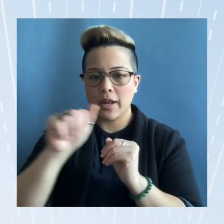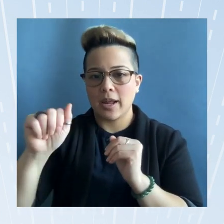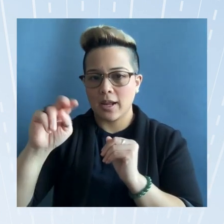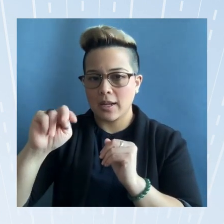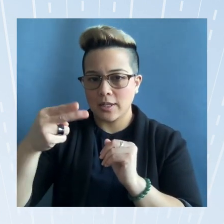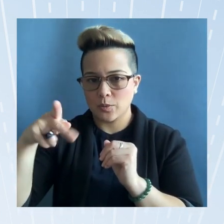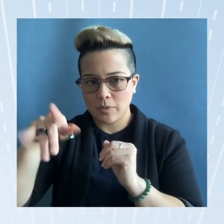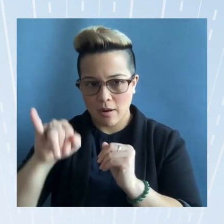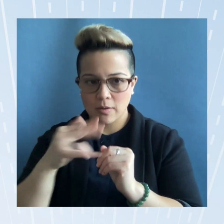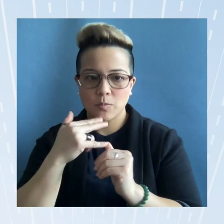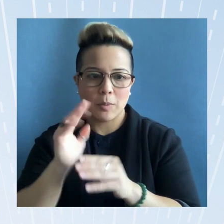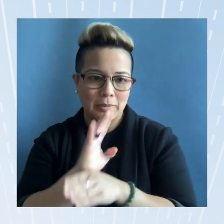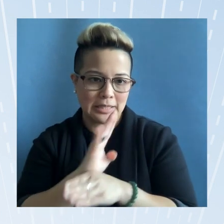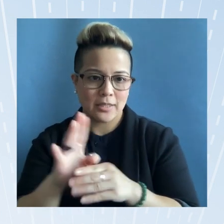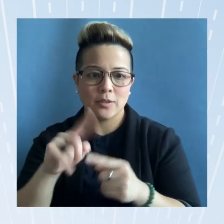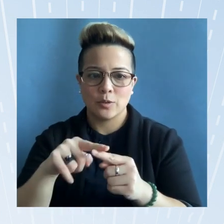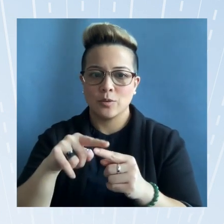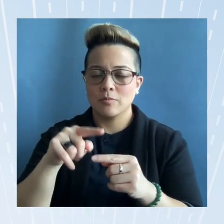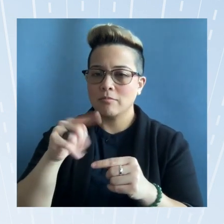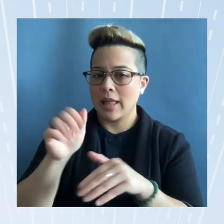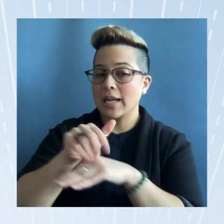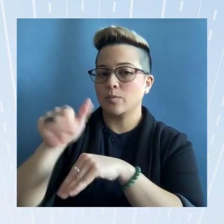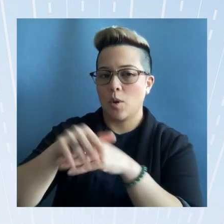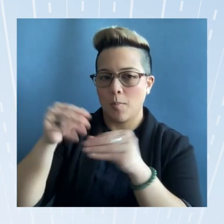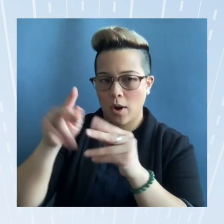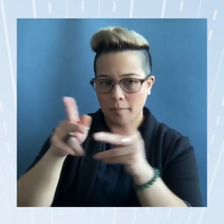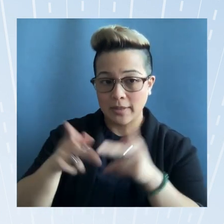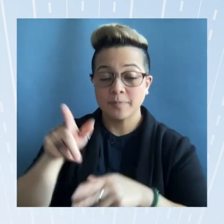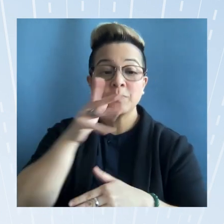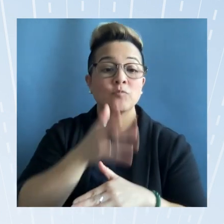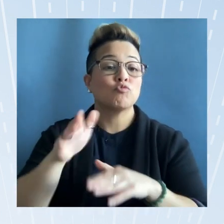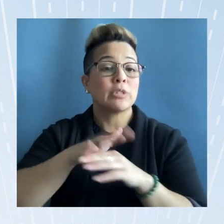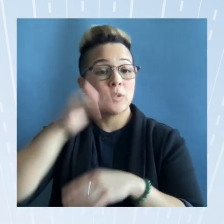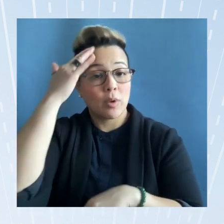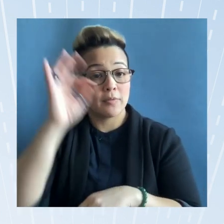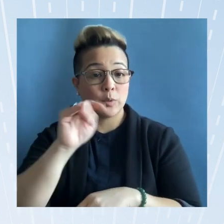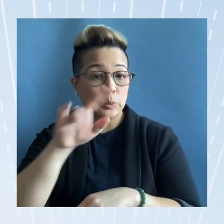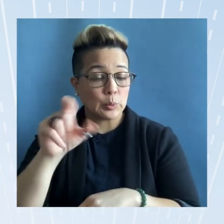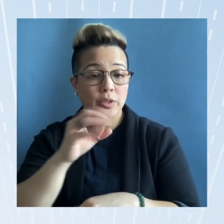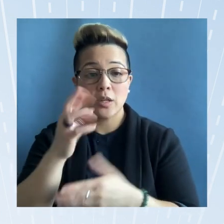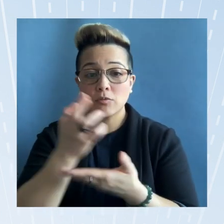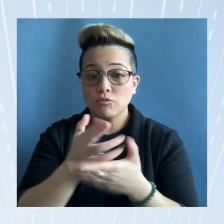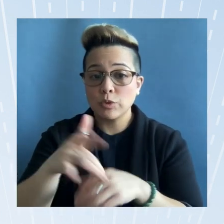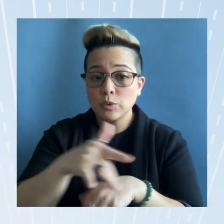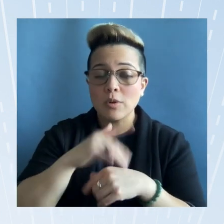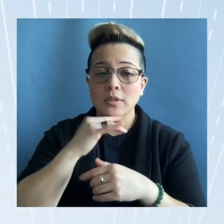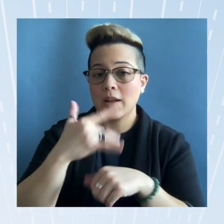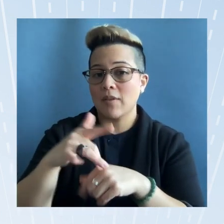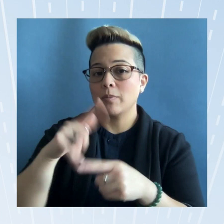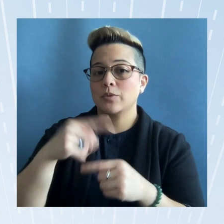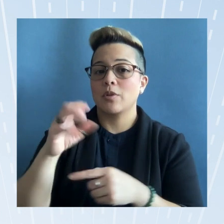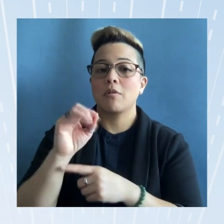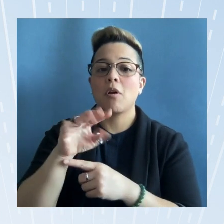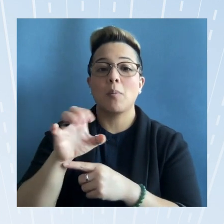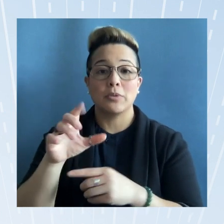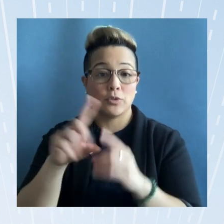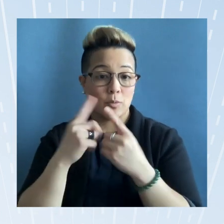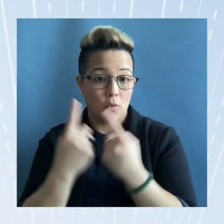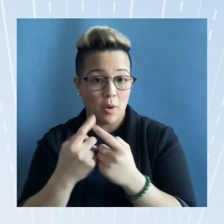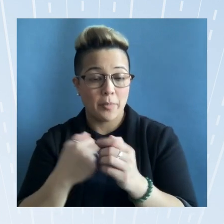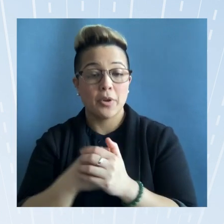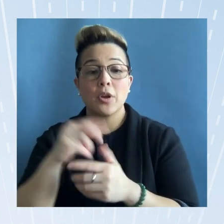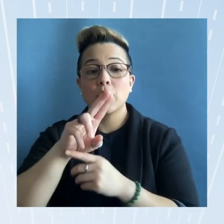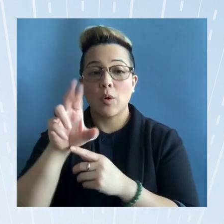by increasing awareness of tools and resources available through the commerce department united